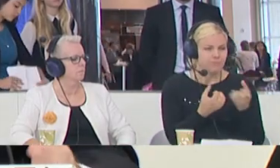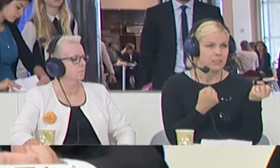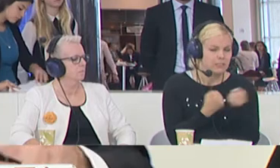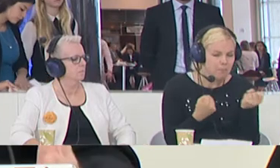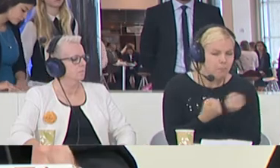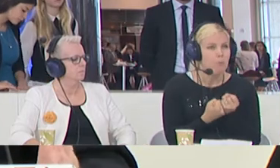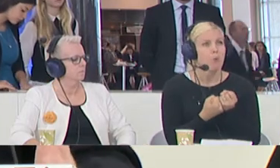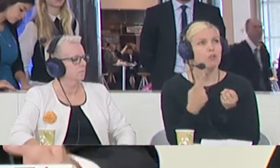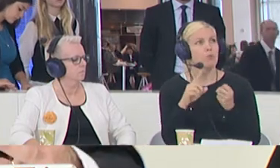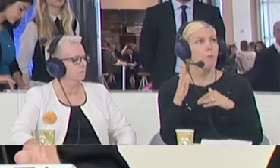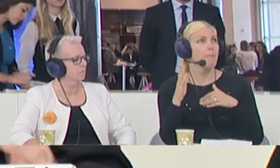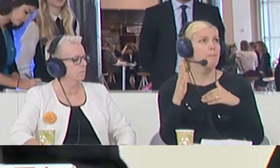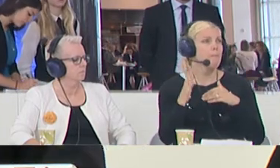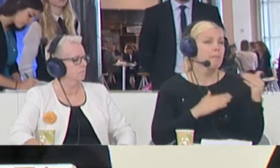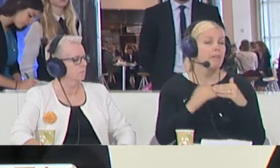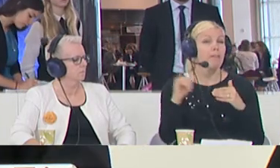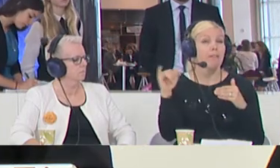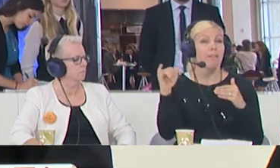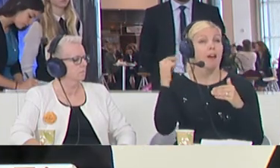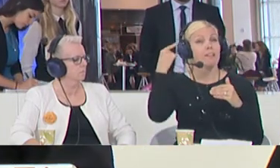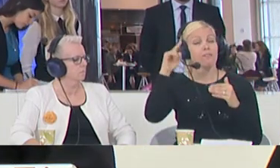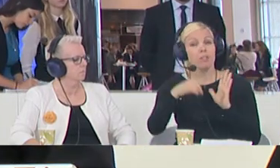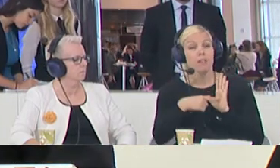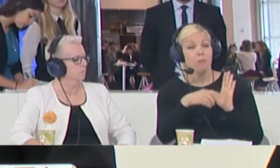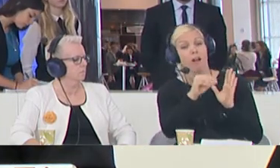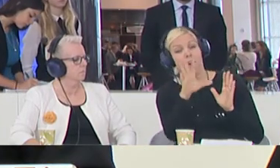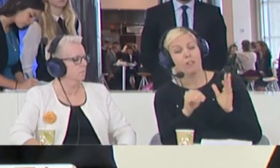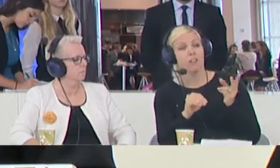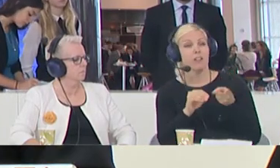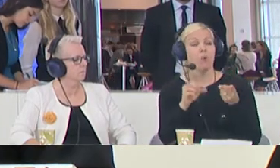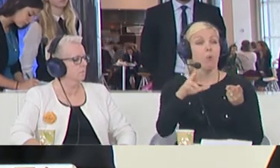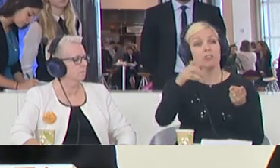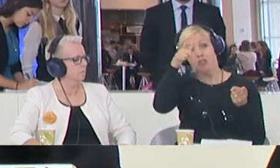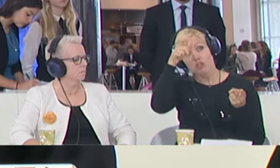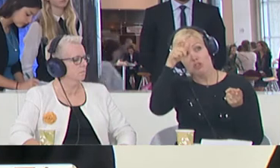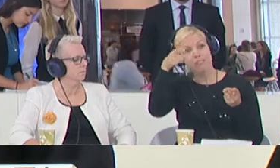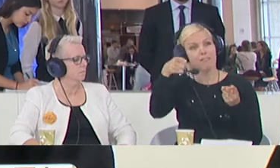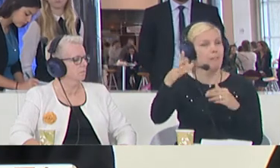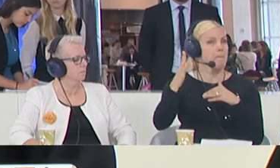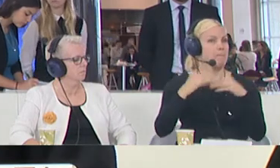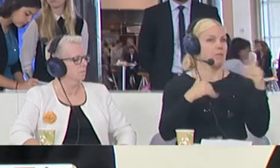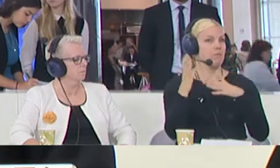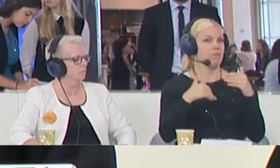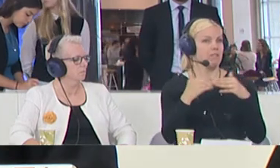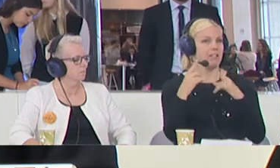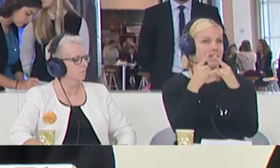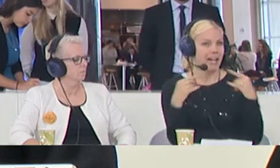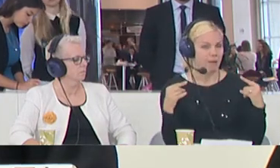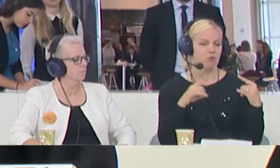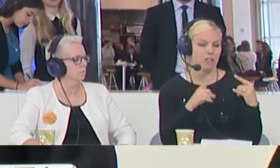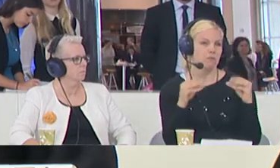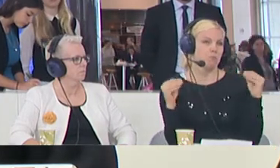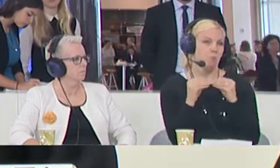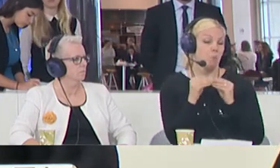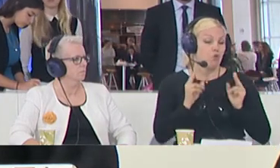Turkey has done at the moment? Turkey has done incredibly well with less than two million people. Is this the change of direction that we need to see, which would gain the money and the political support?